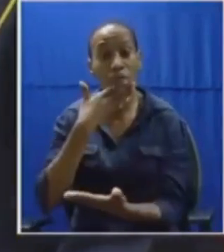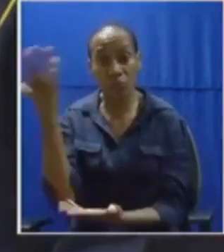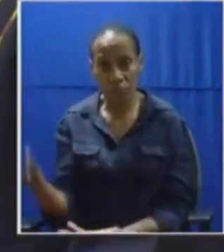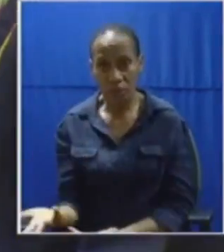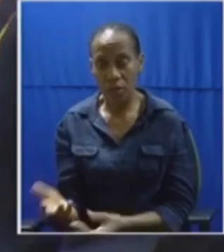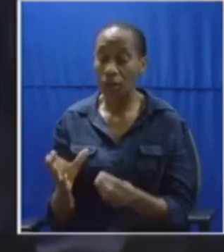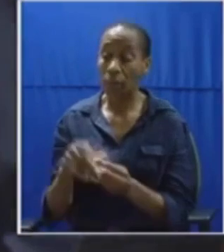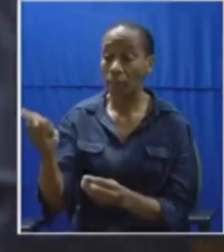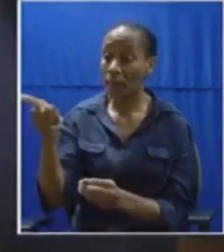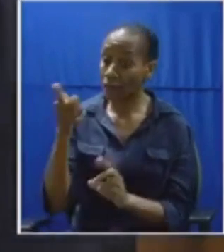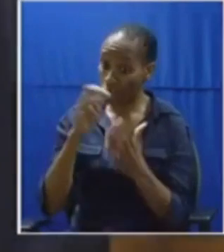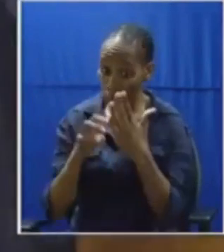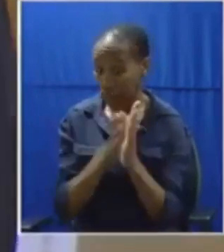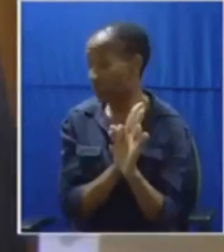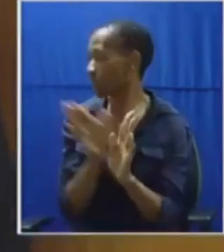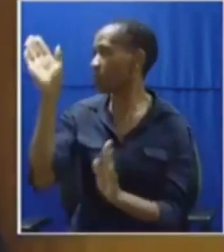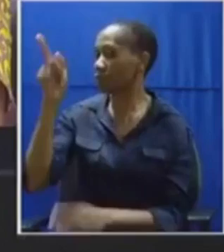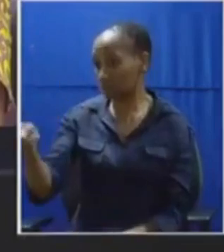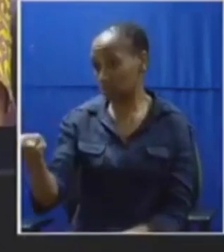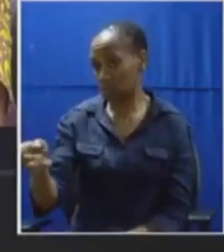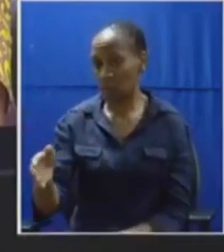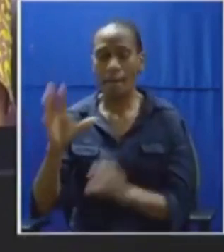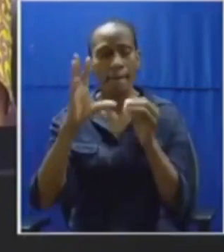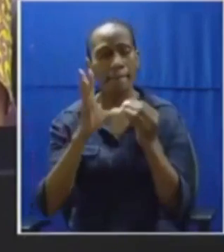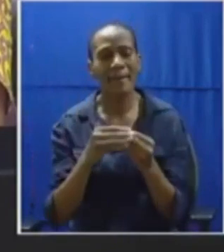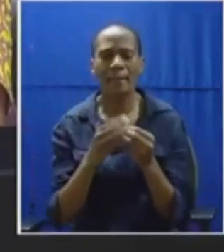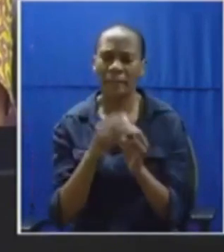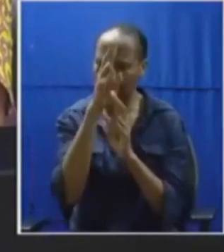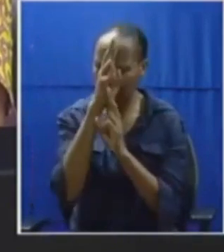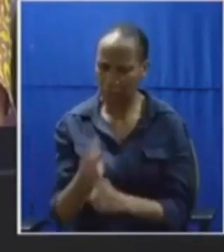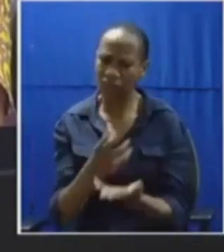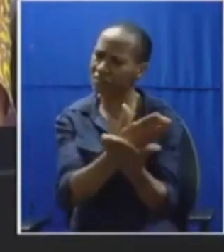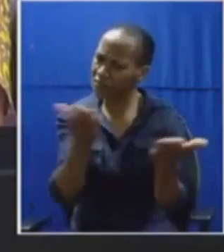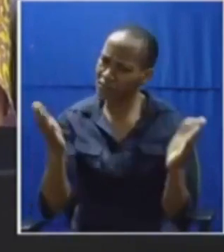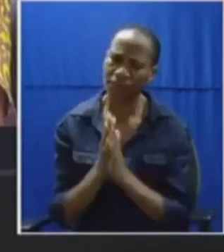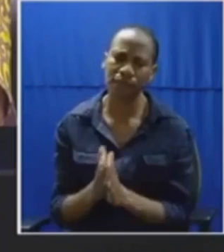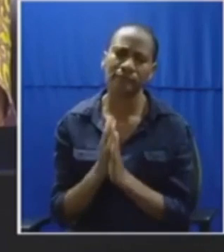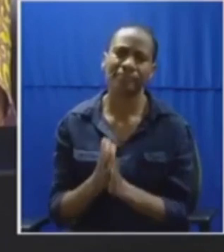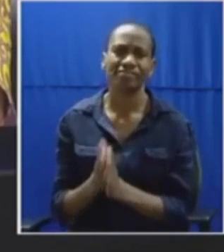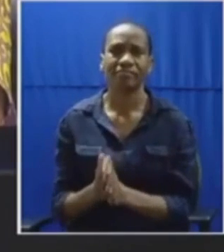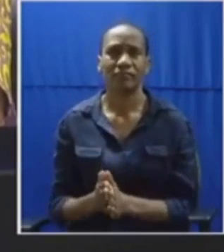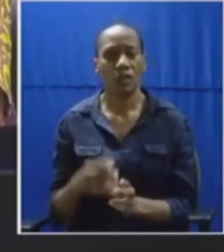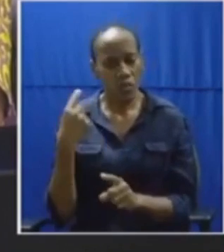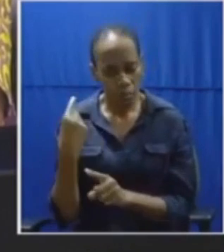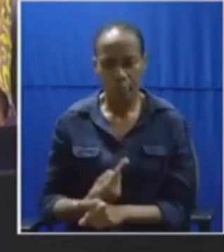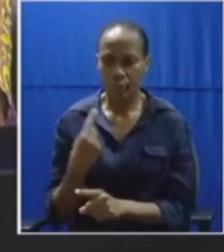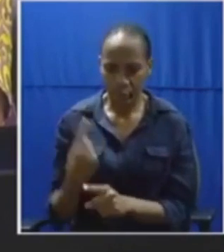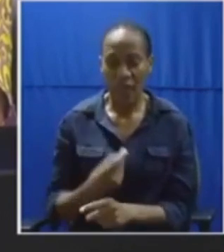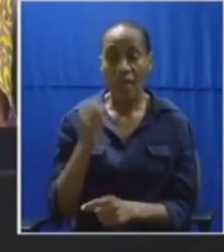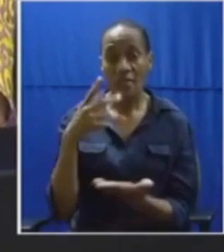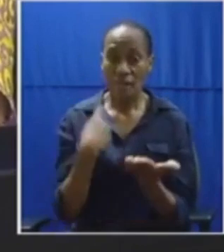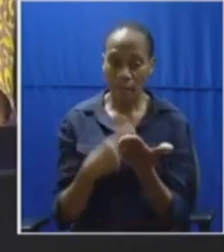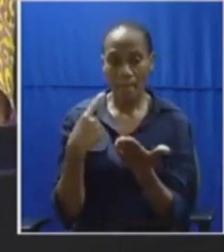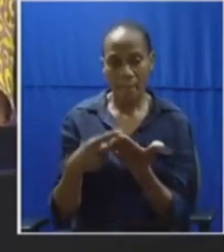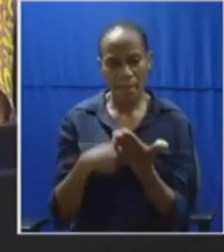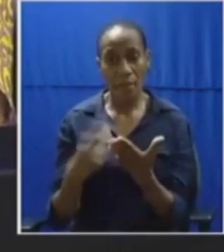out of order honorable members every time you allow a debate to become